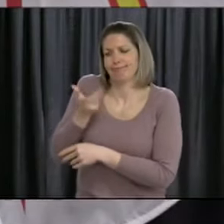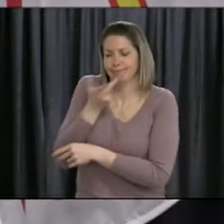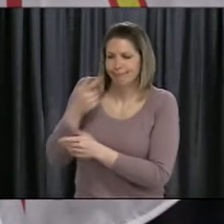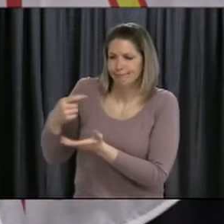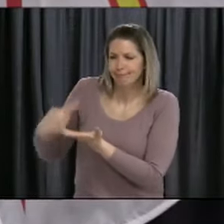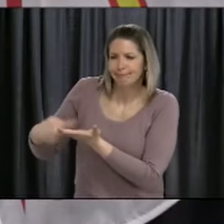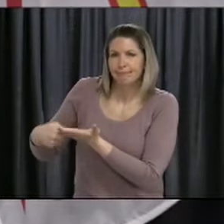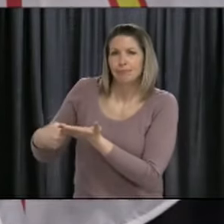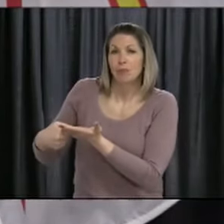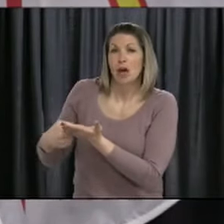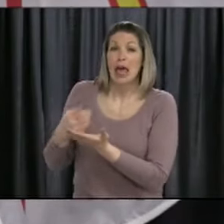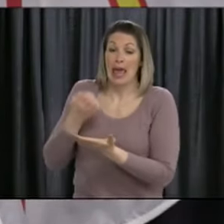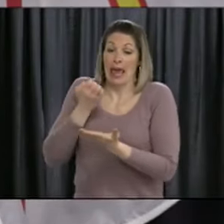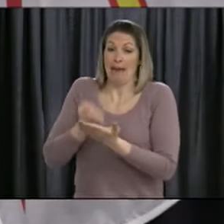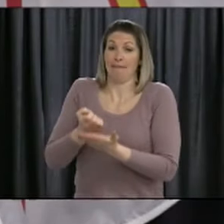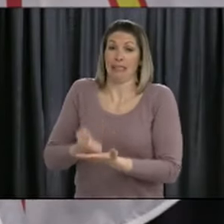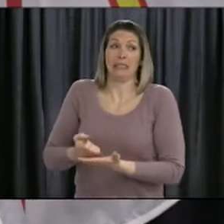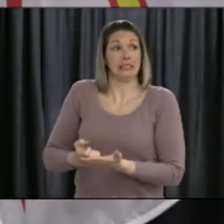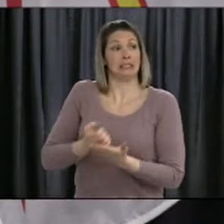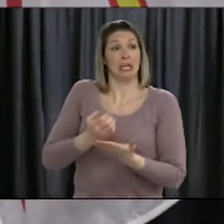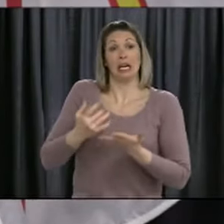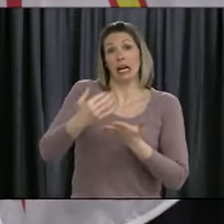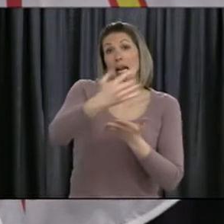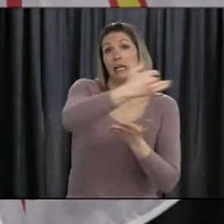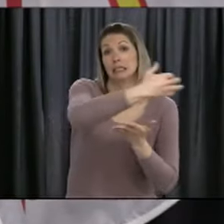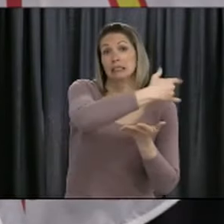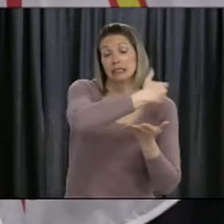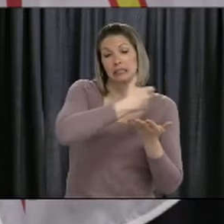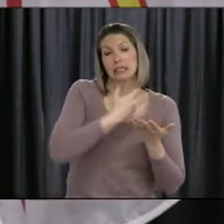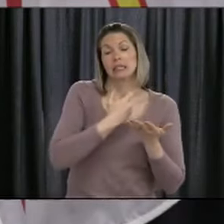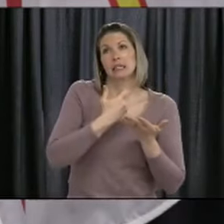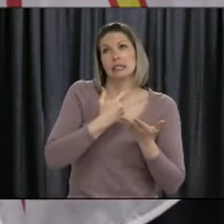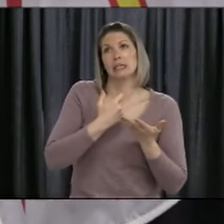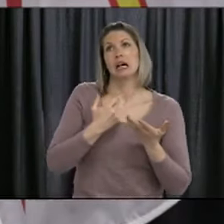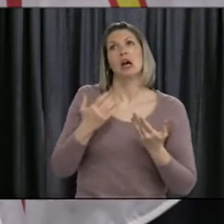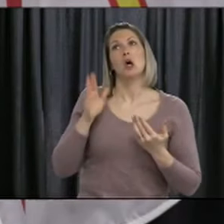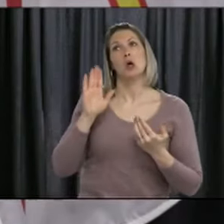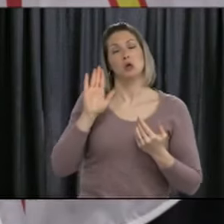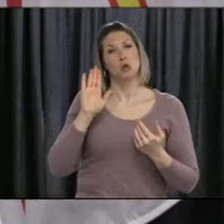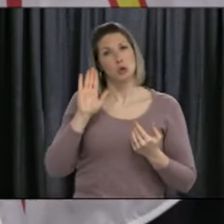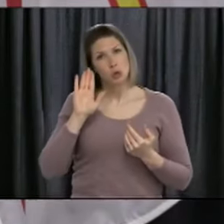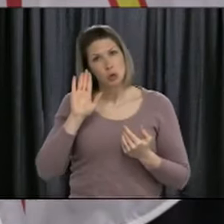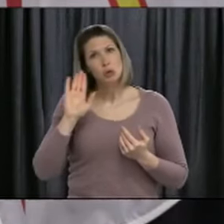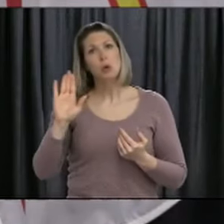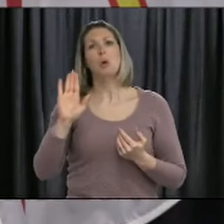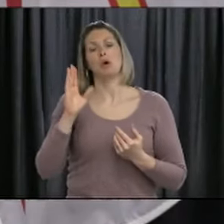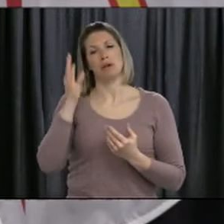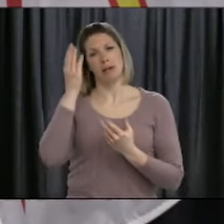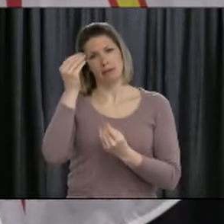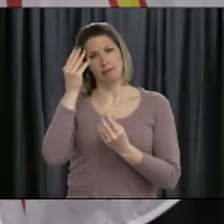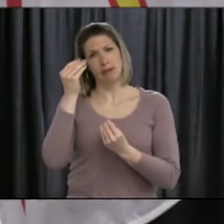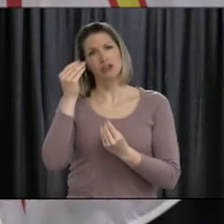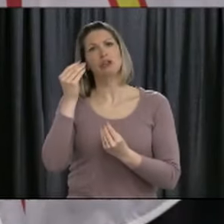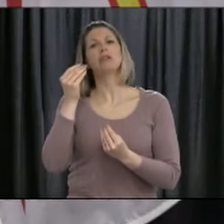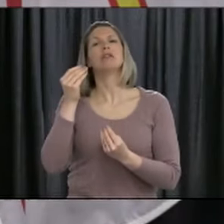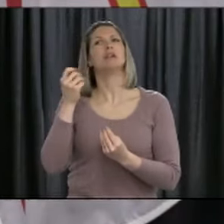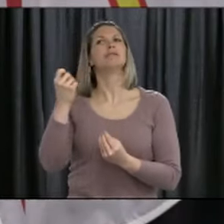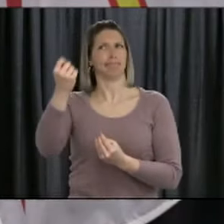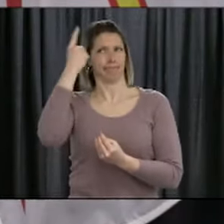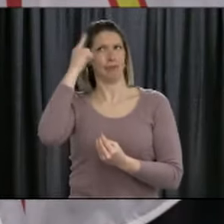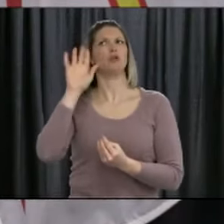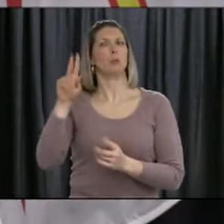with us, it is very unlikely. So I think it's very – I think I take your message, you know, we need to get this message out loud and clear